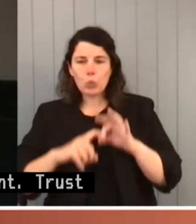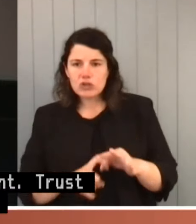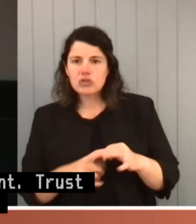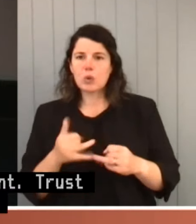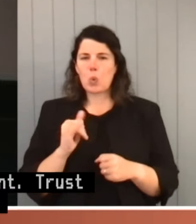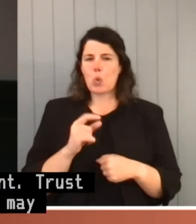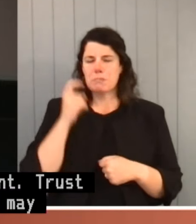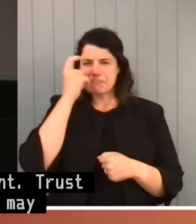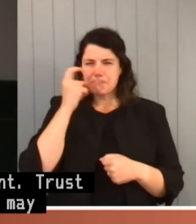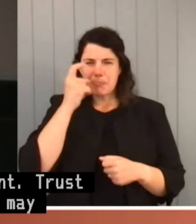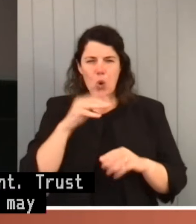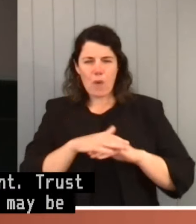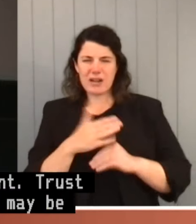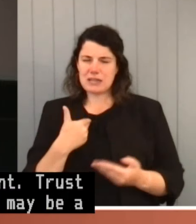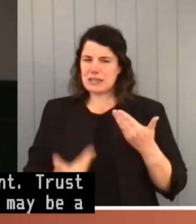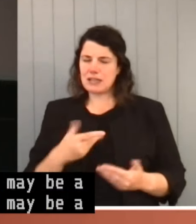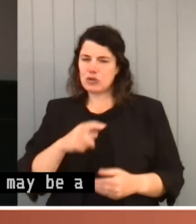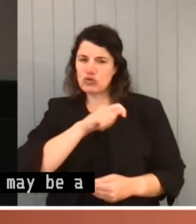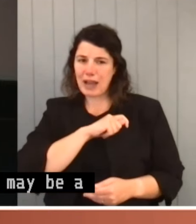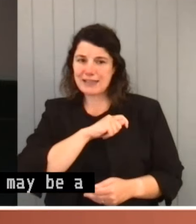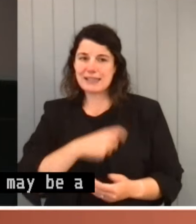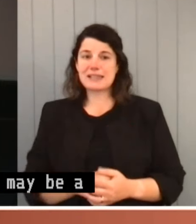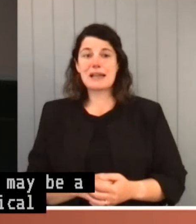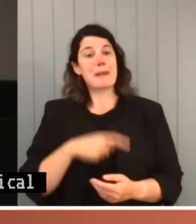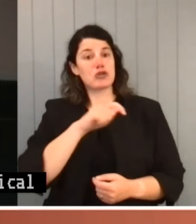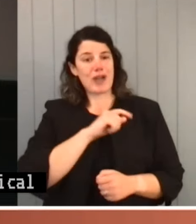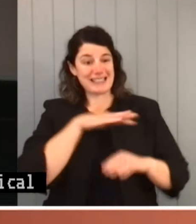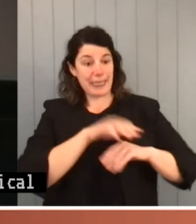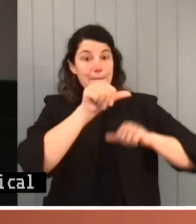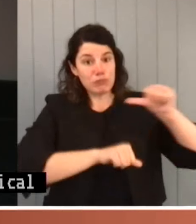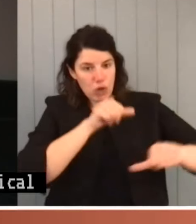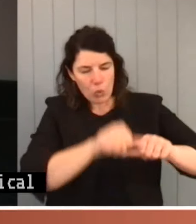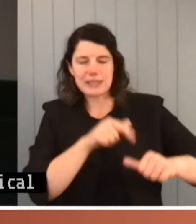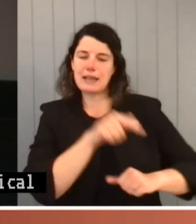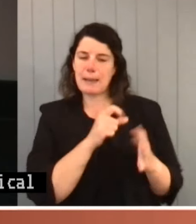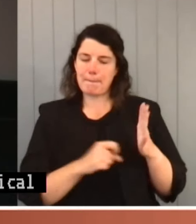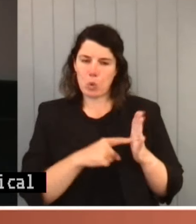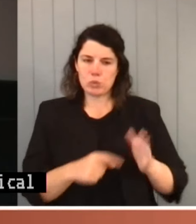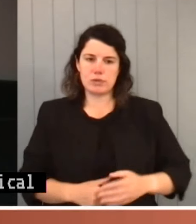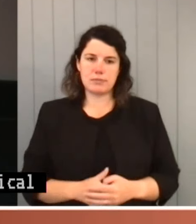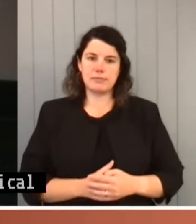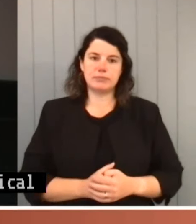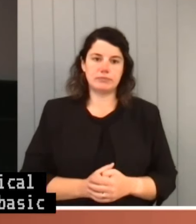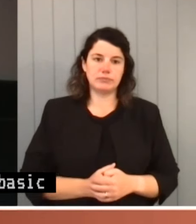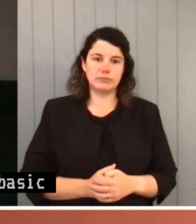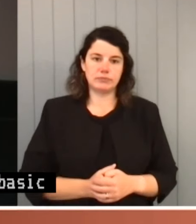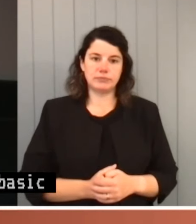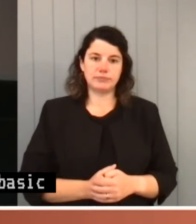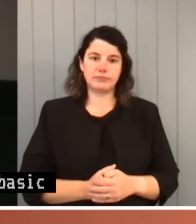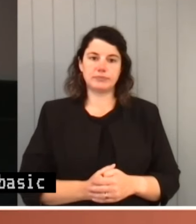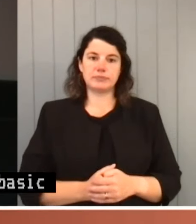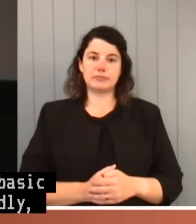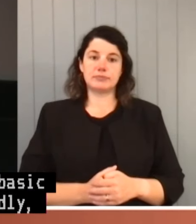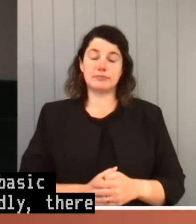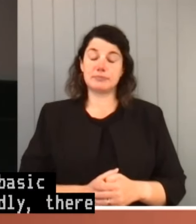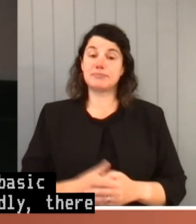trust, but trust in their basic working is fundamental. Sadly, there is evidence of diminishing levels of trust